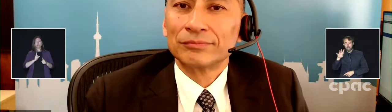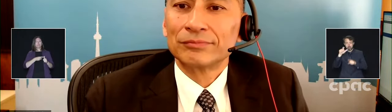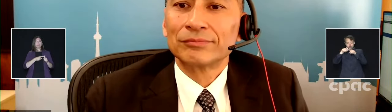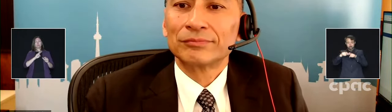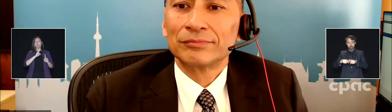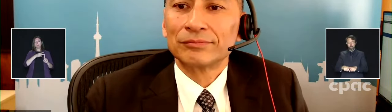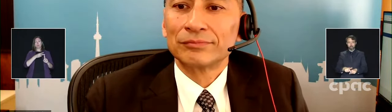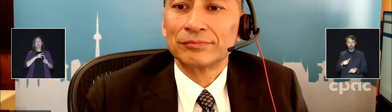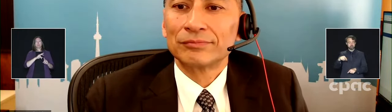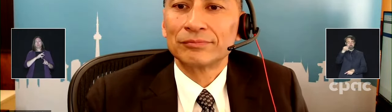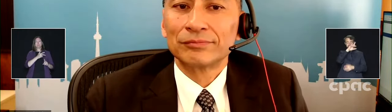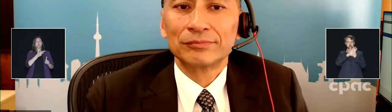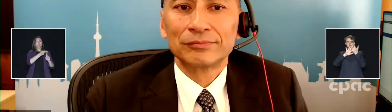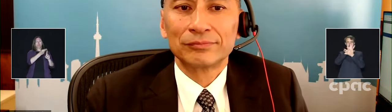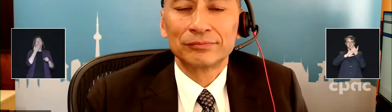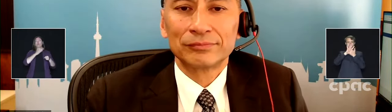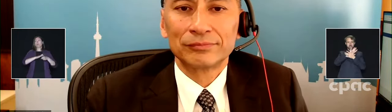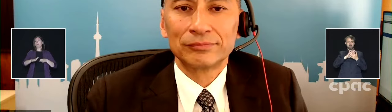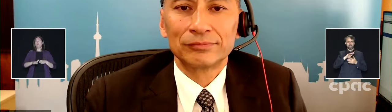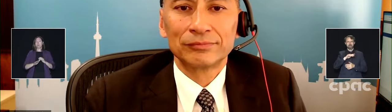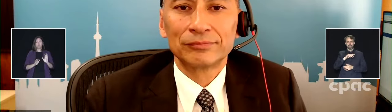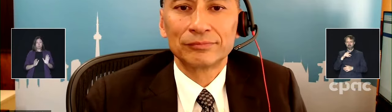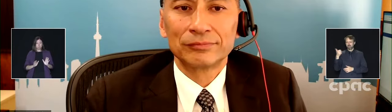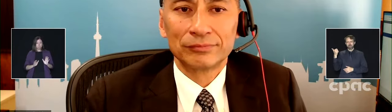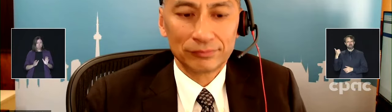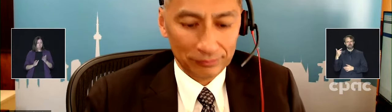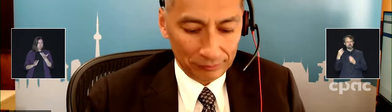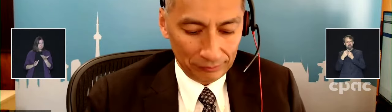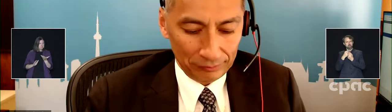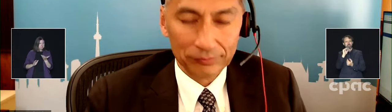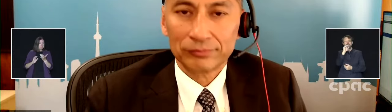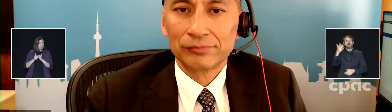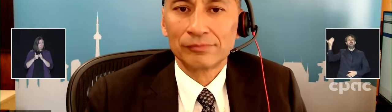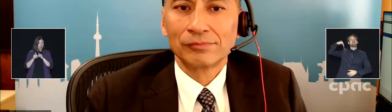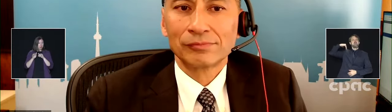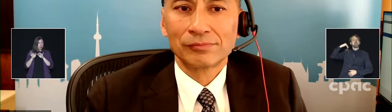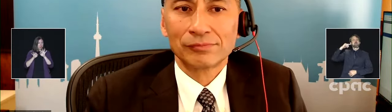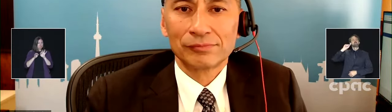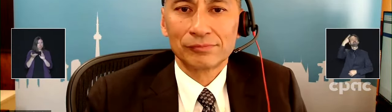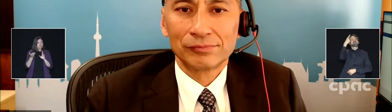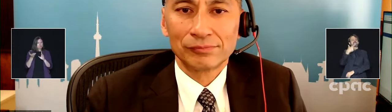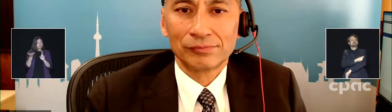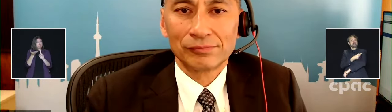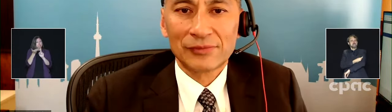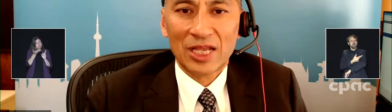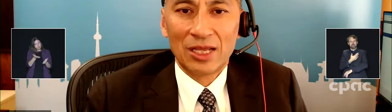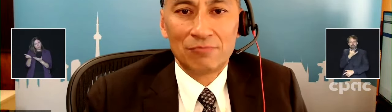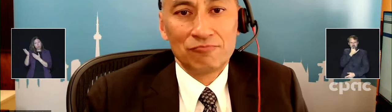might you say to them? What might be kind of your one message to someone feeling a little overwhelmed by the information out there?